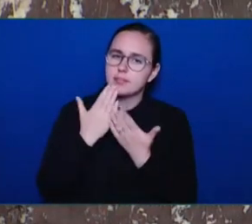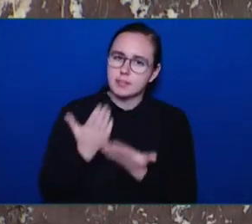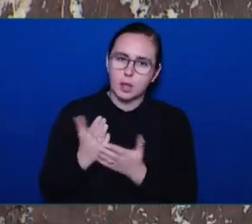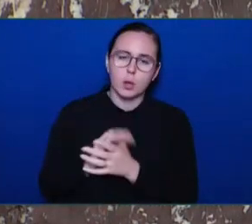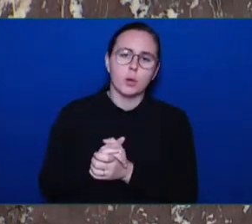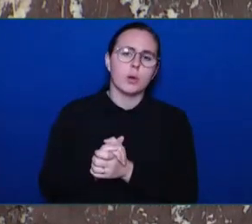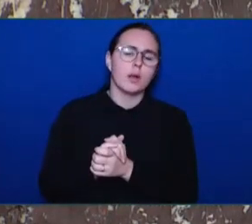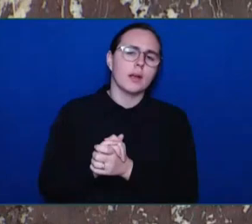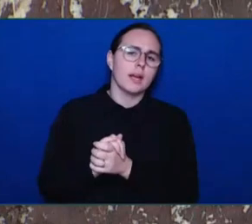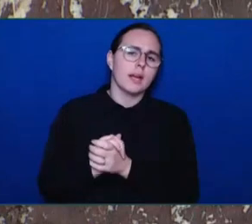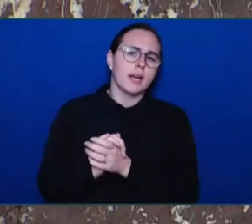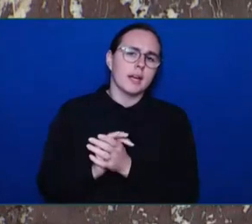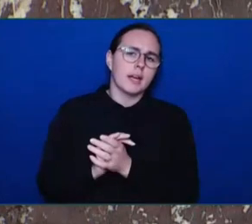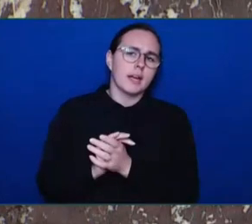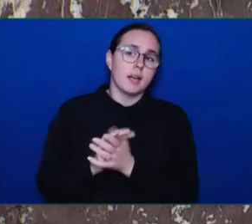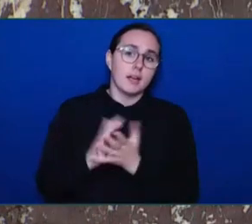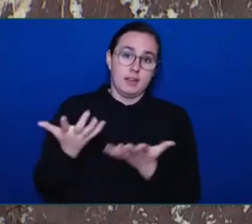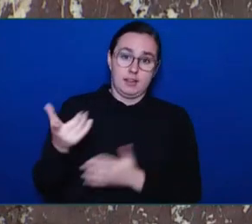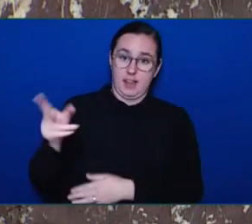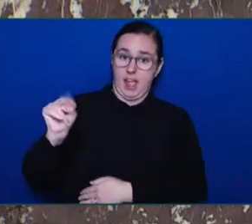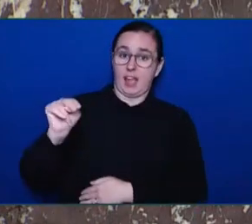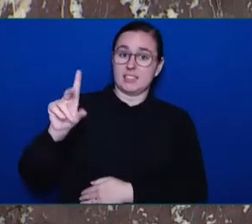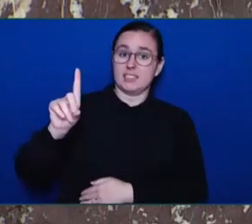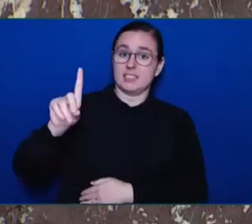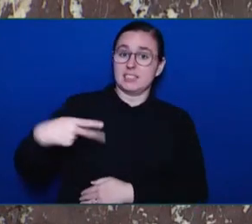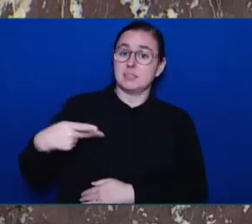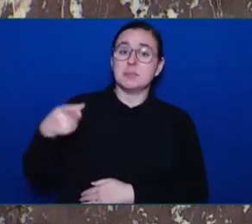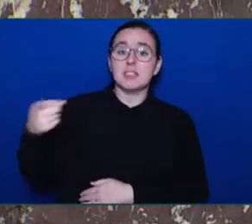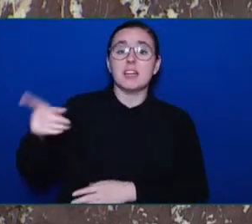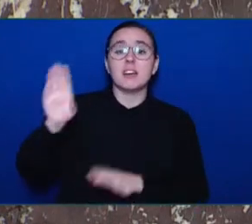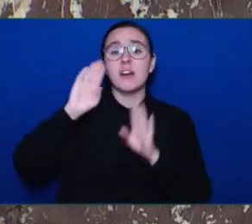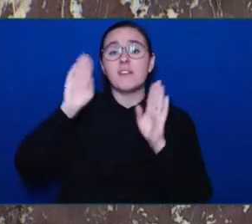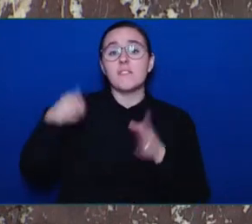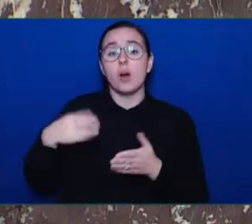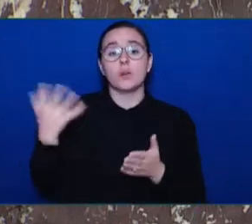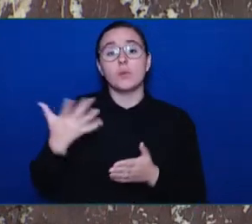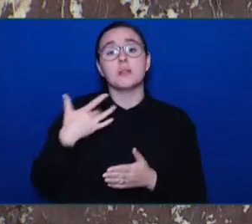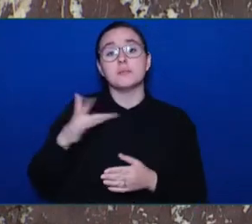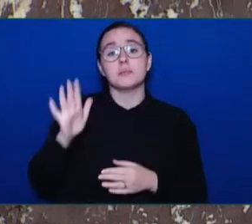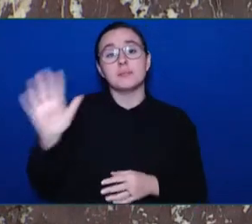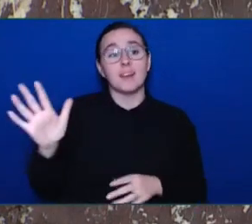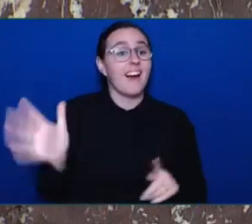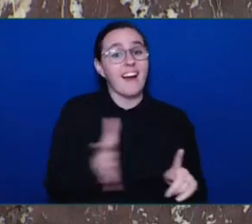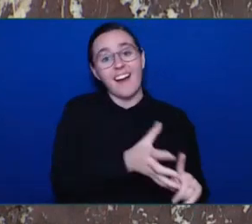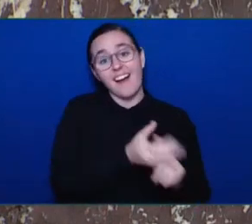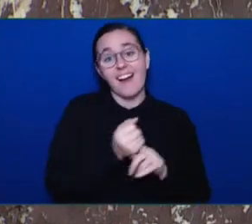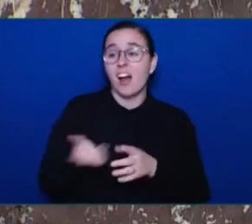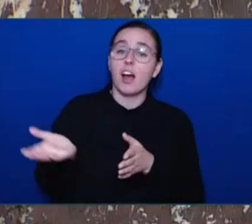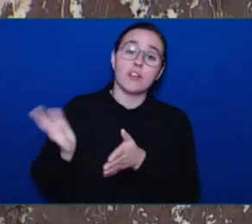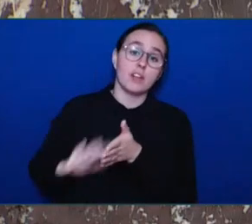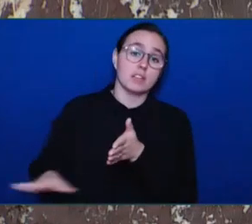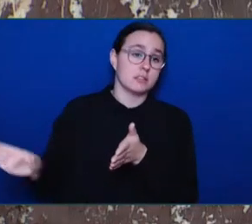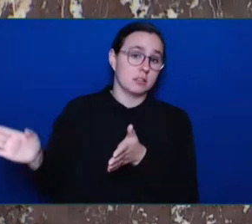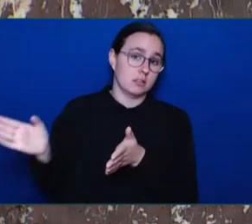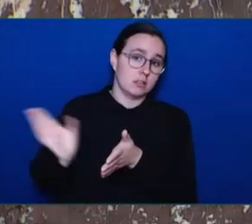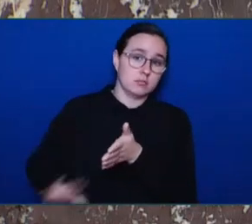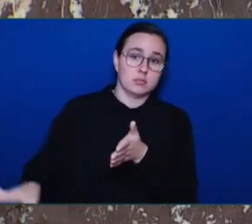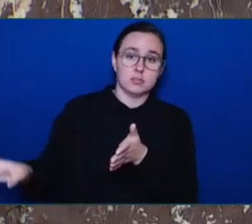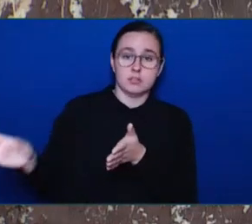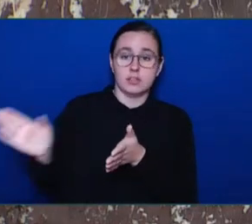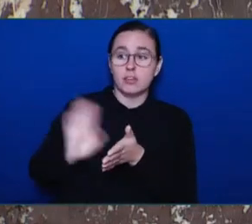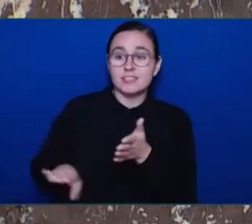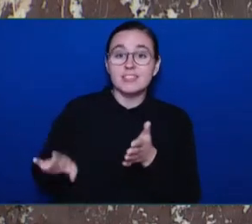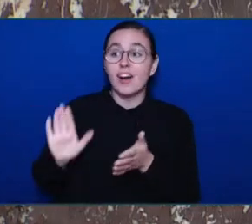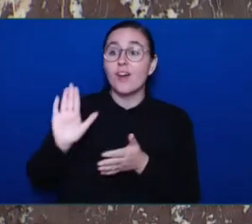to manipulate the numbers. The Premier only told half of the story when he tried to shift the blame for not doing